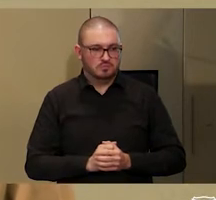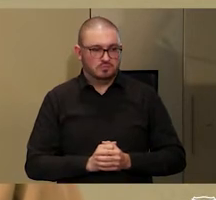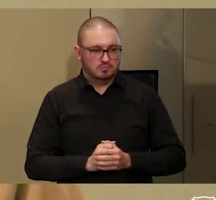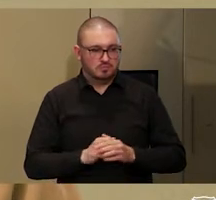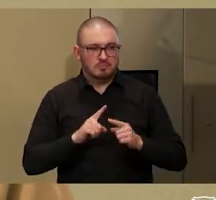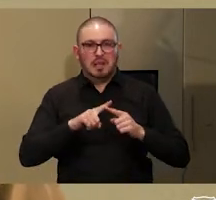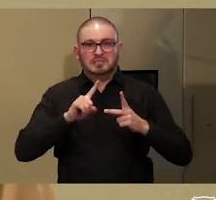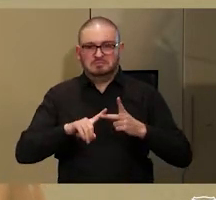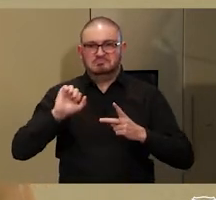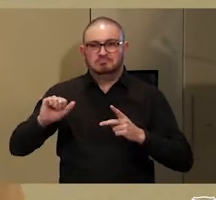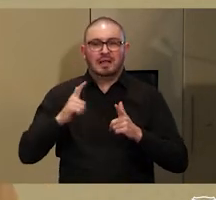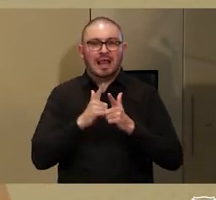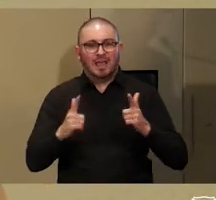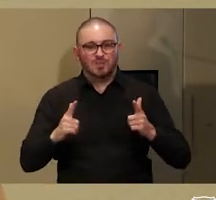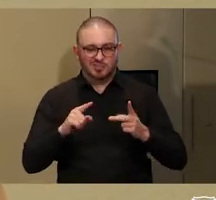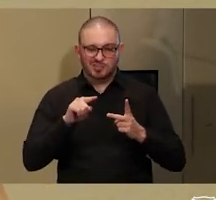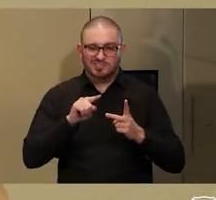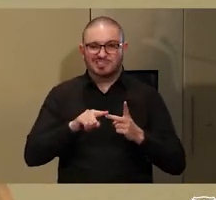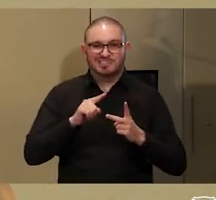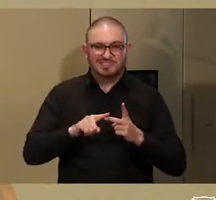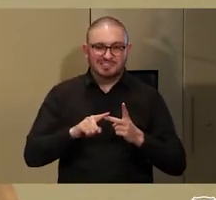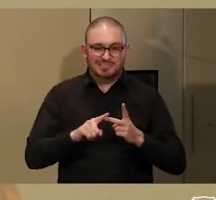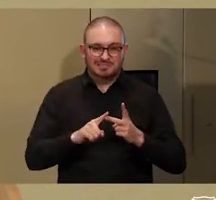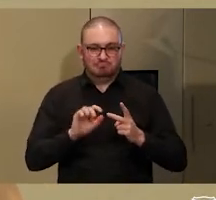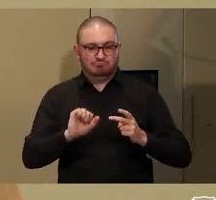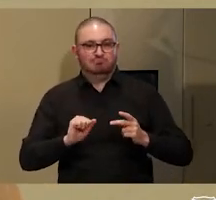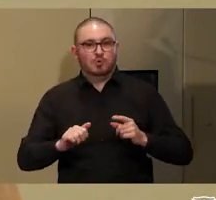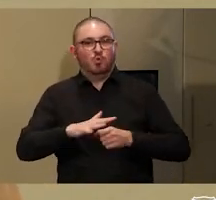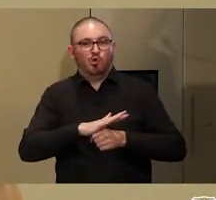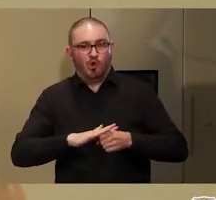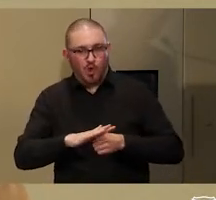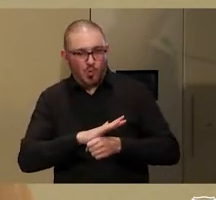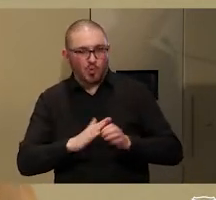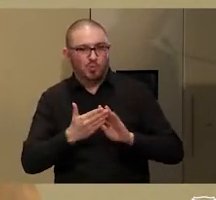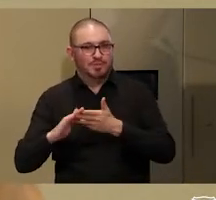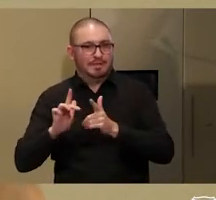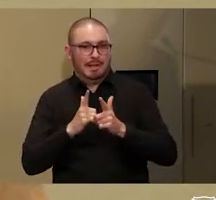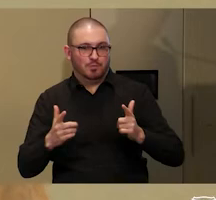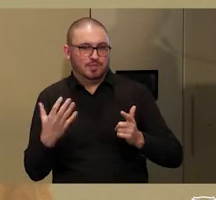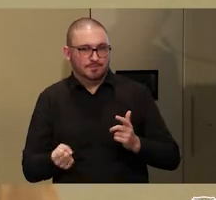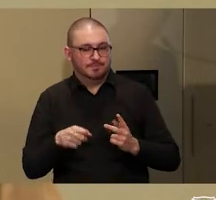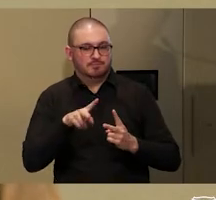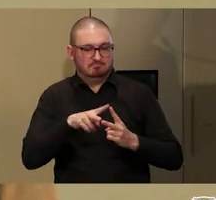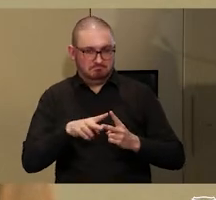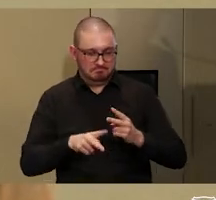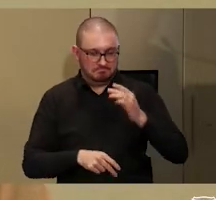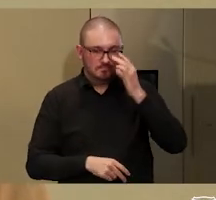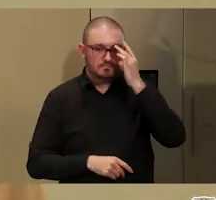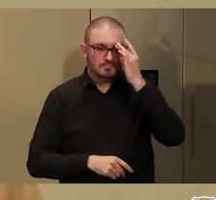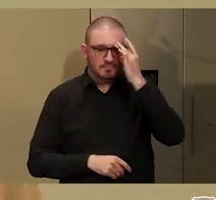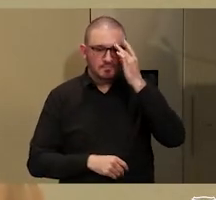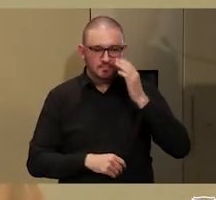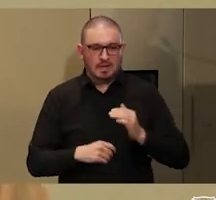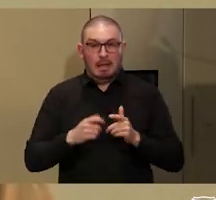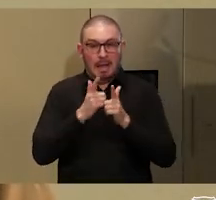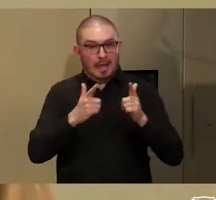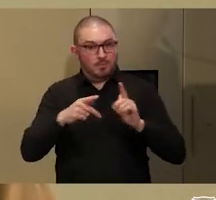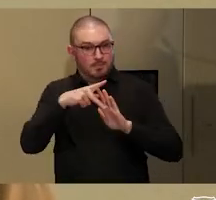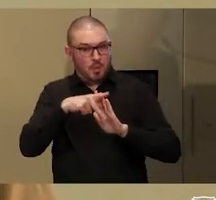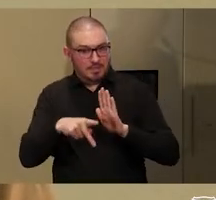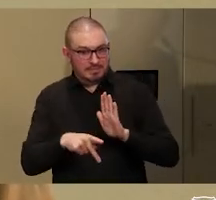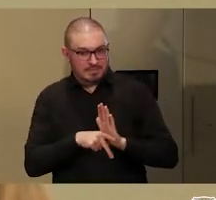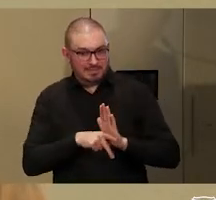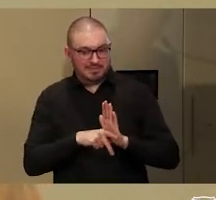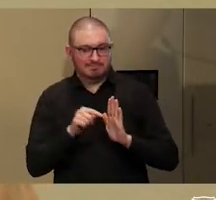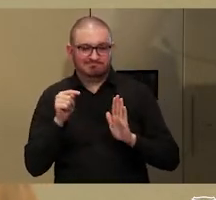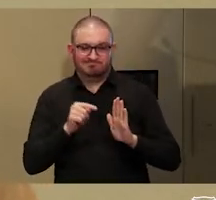a lingua franca amongst Timor's local languages. Language policy, in particular